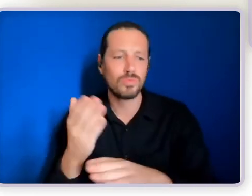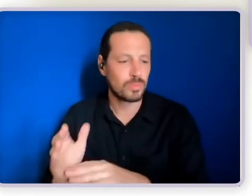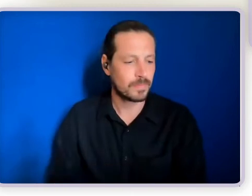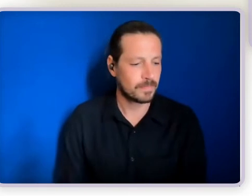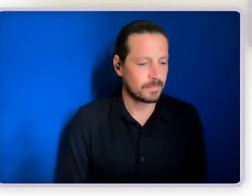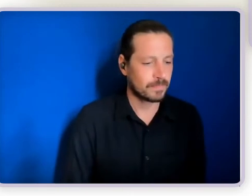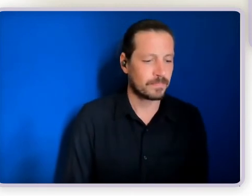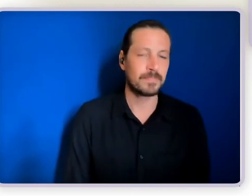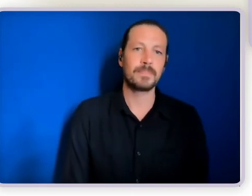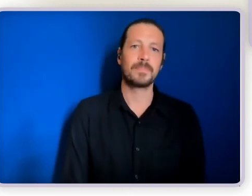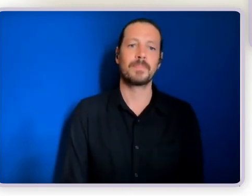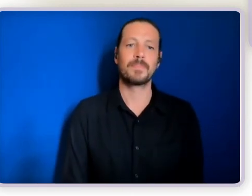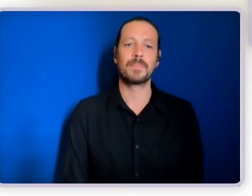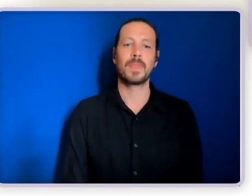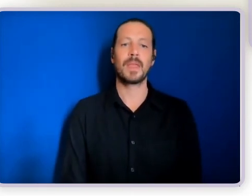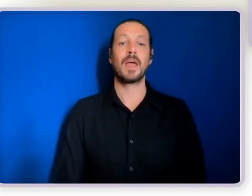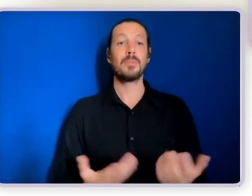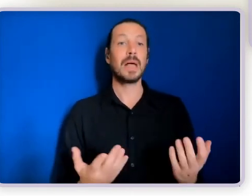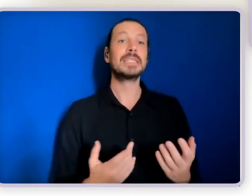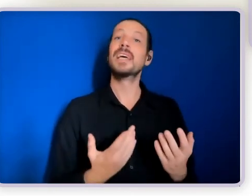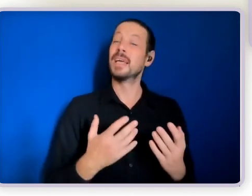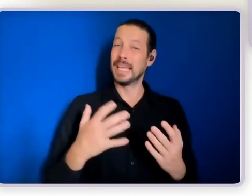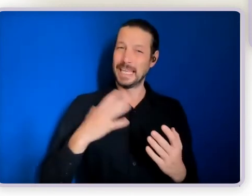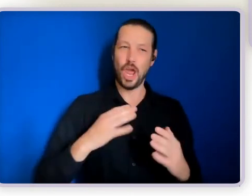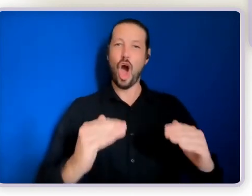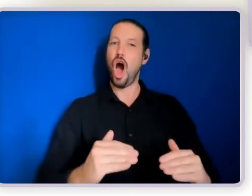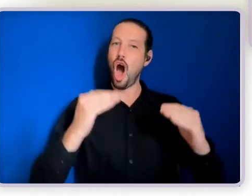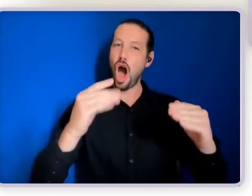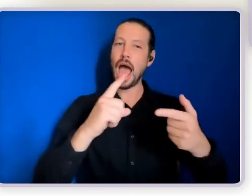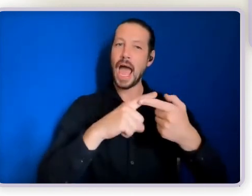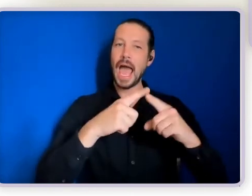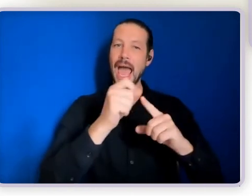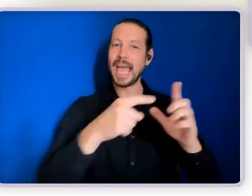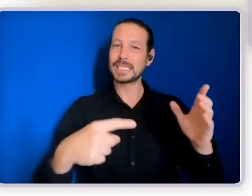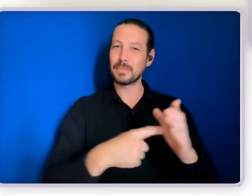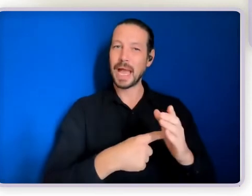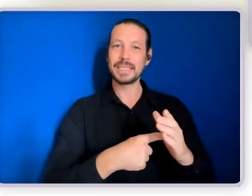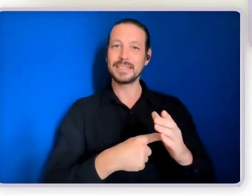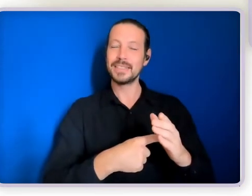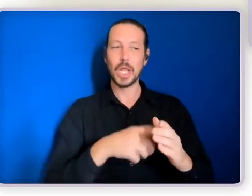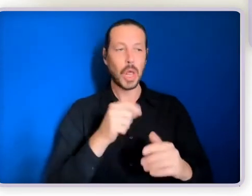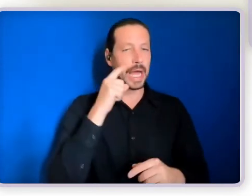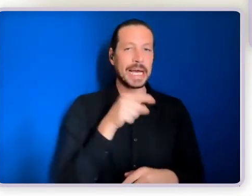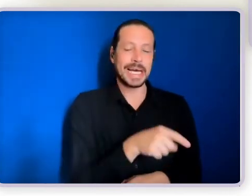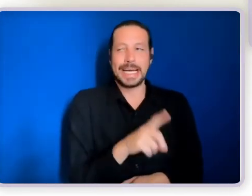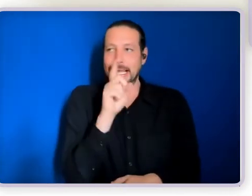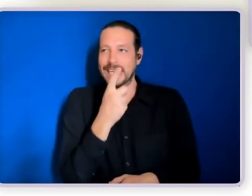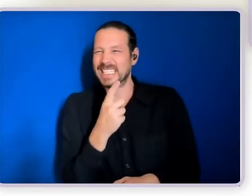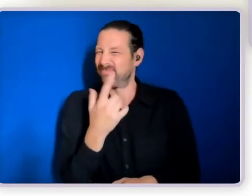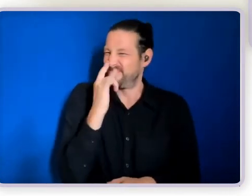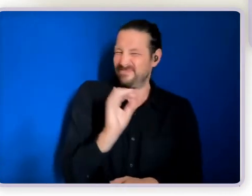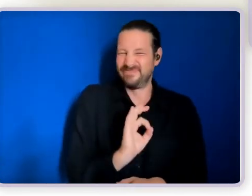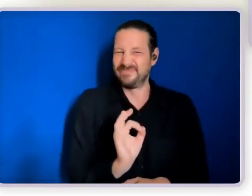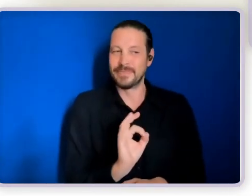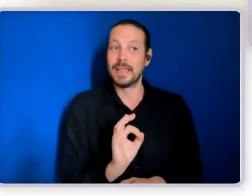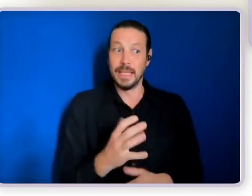growth and development and inclusion is pivotal and it's a really important part of the circles work that we do and what happens is that people learn